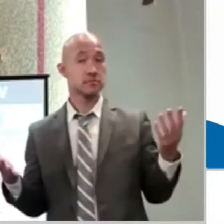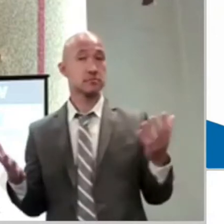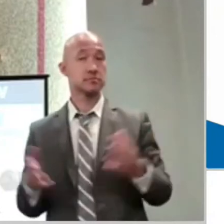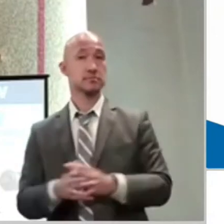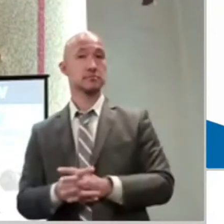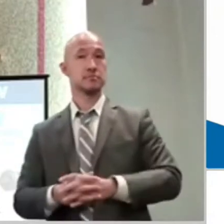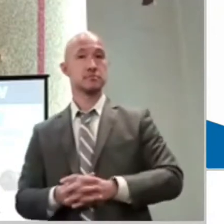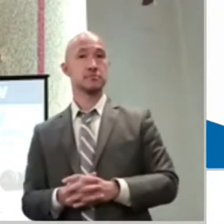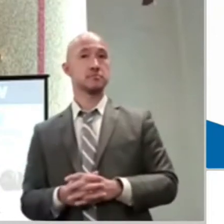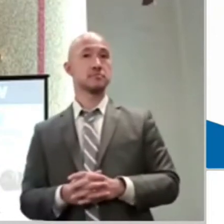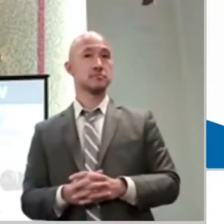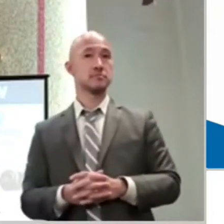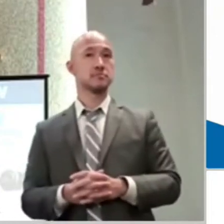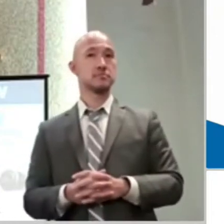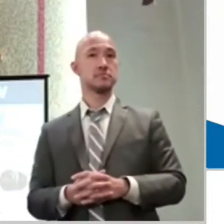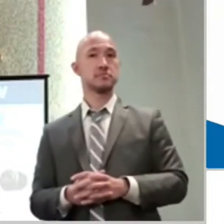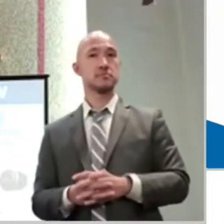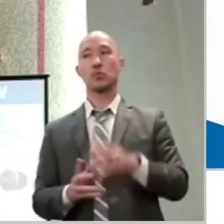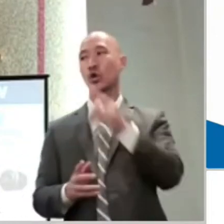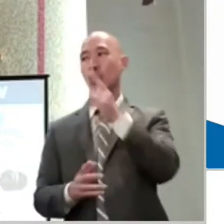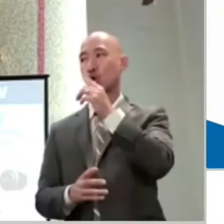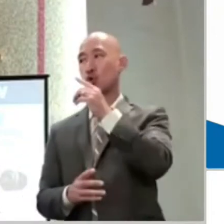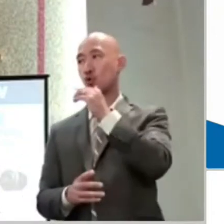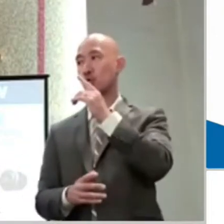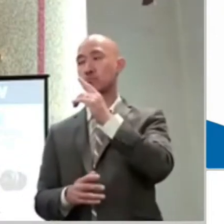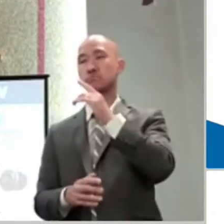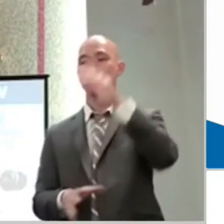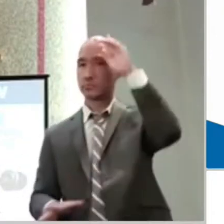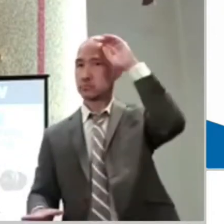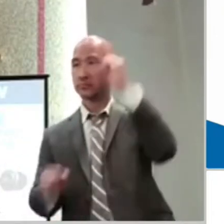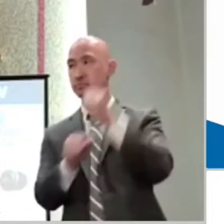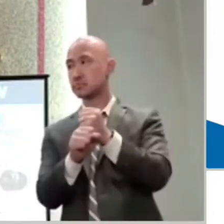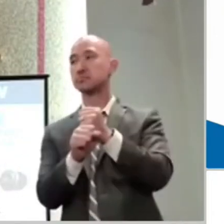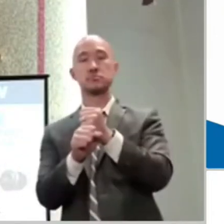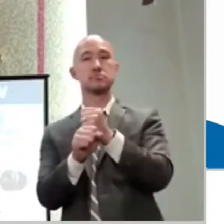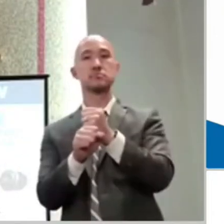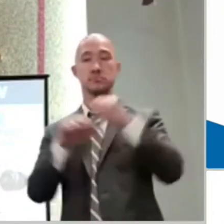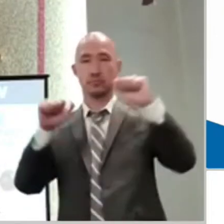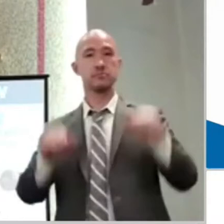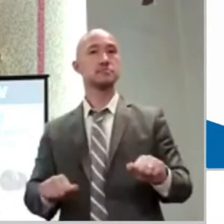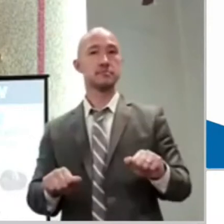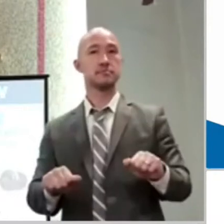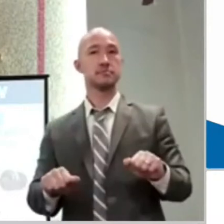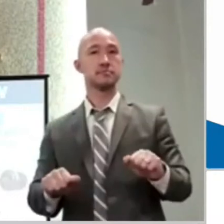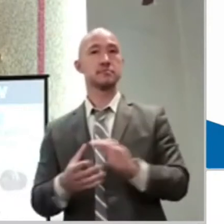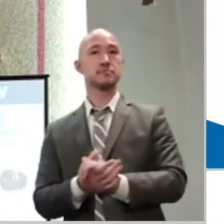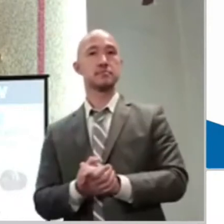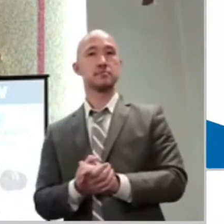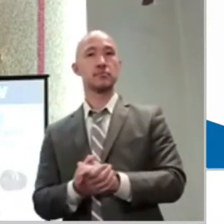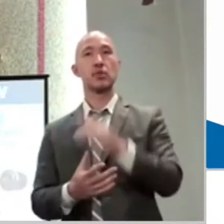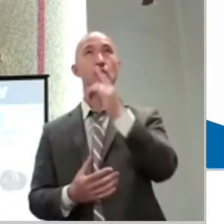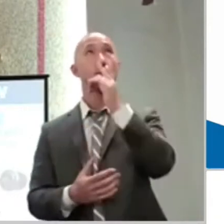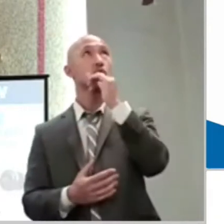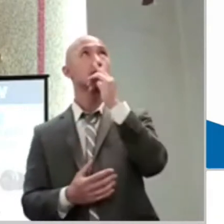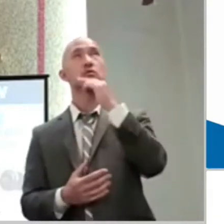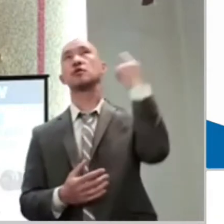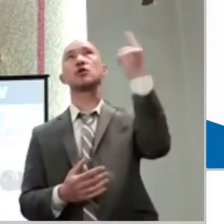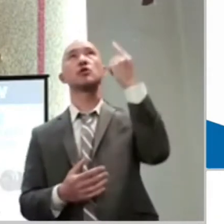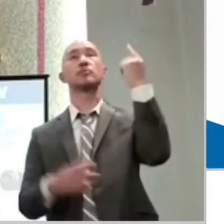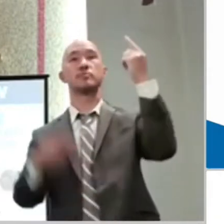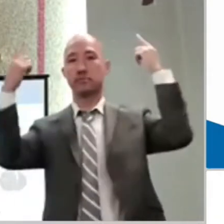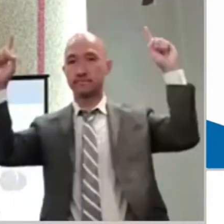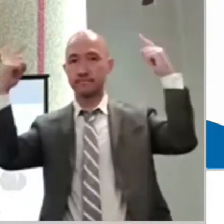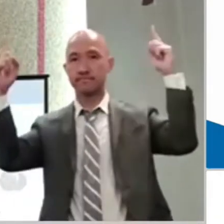is dependable? Who is trustworthy? Who has shown himself time and time again to really come